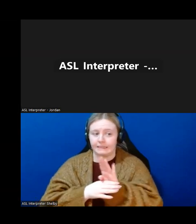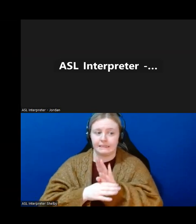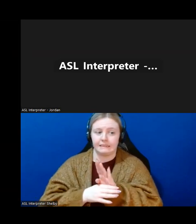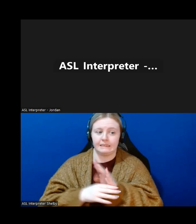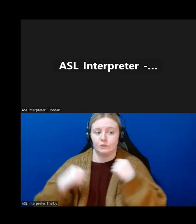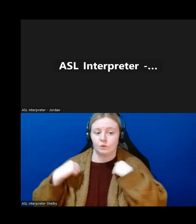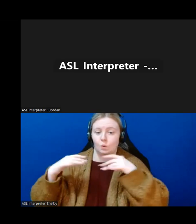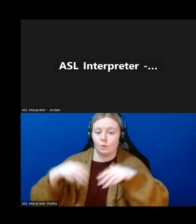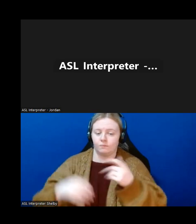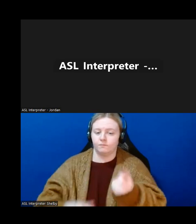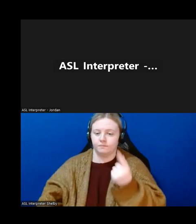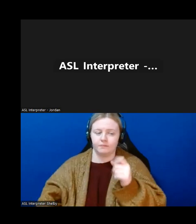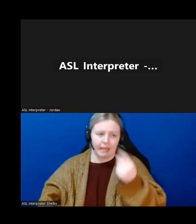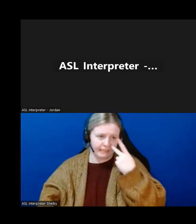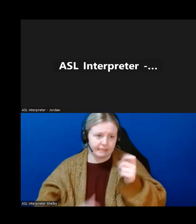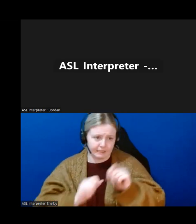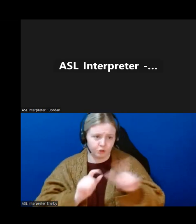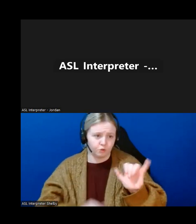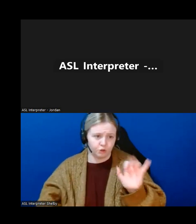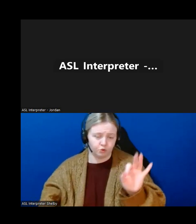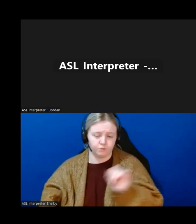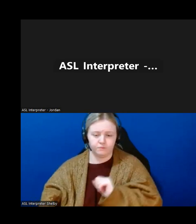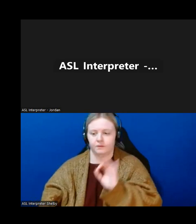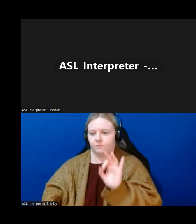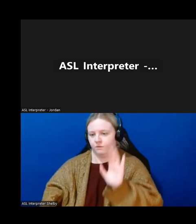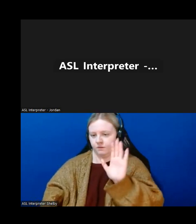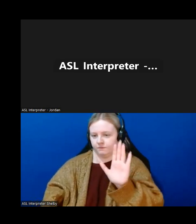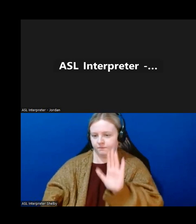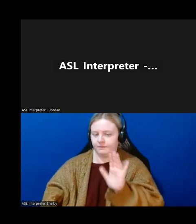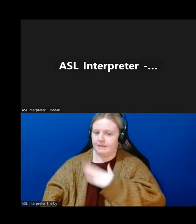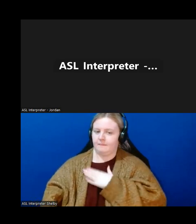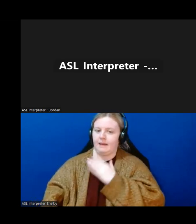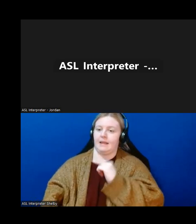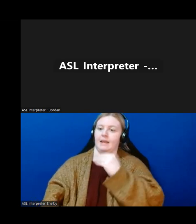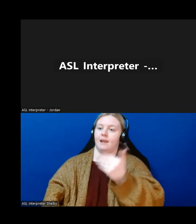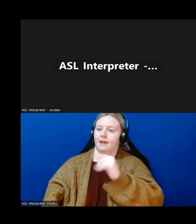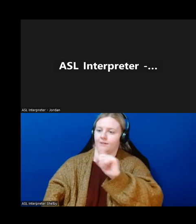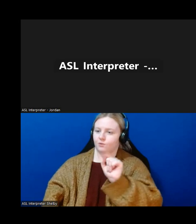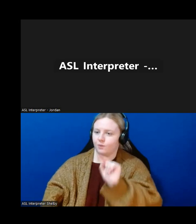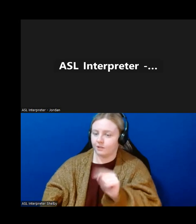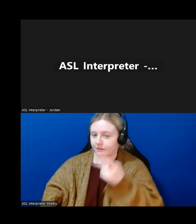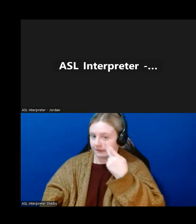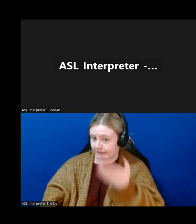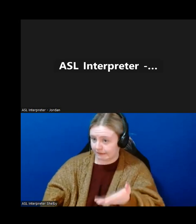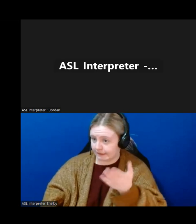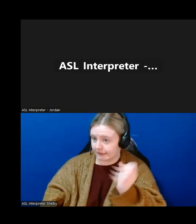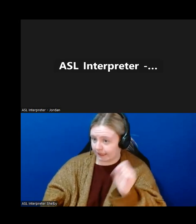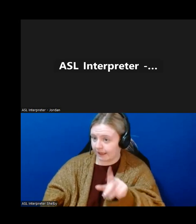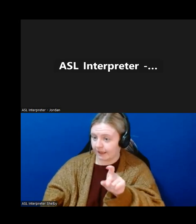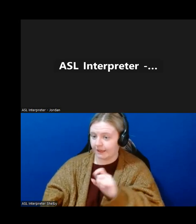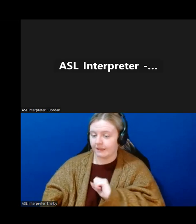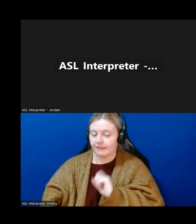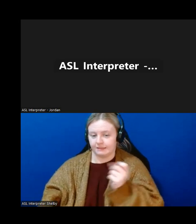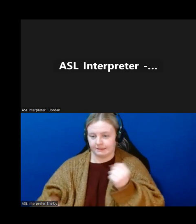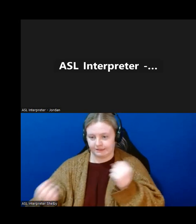We do see your screen too, Sherry, just to let you know. Awesome. That was going to be my next question. was just going to throw it out there if folks could see.